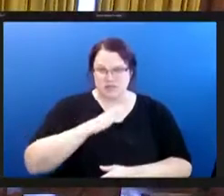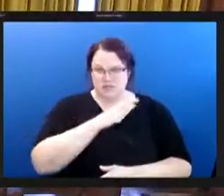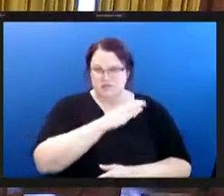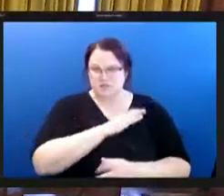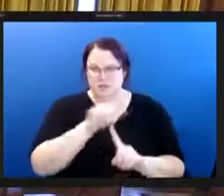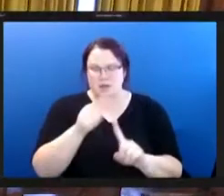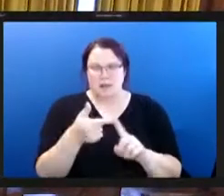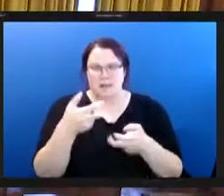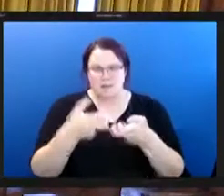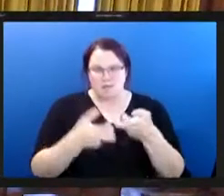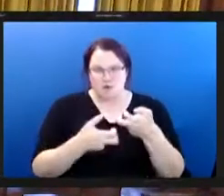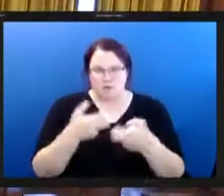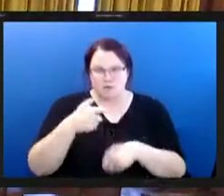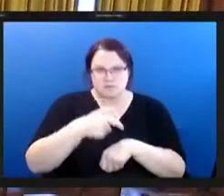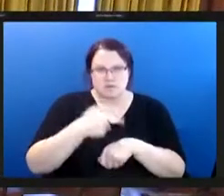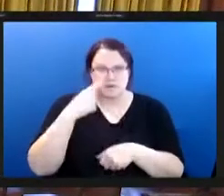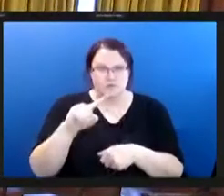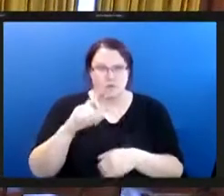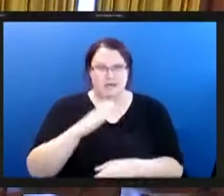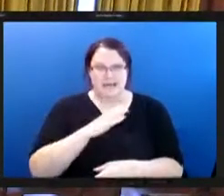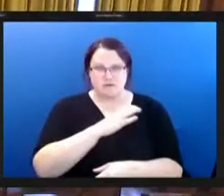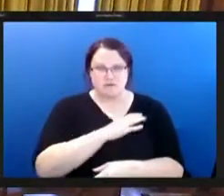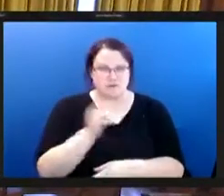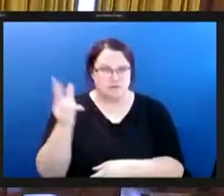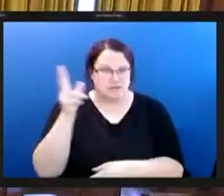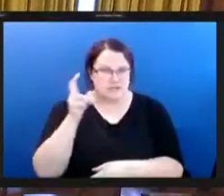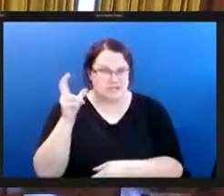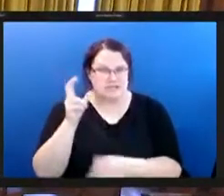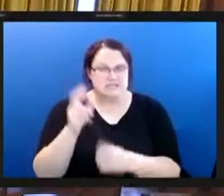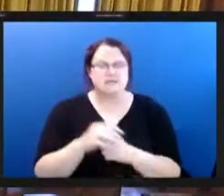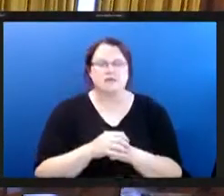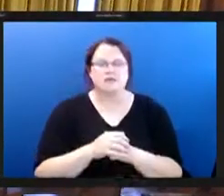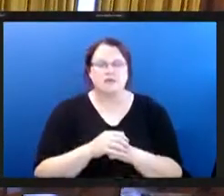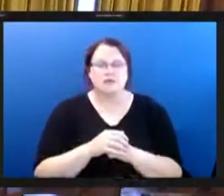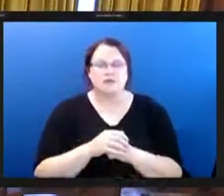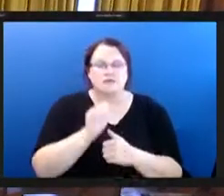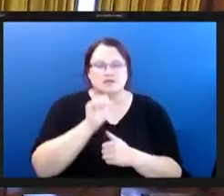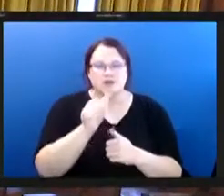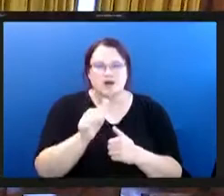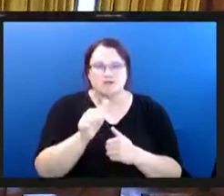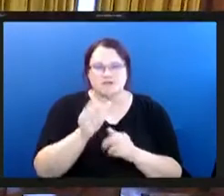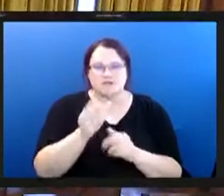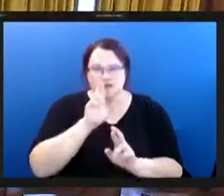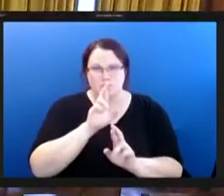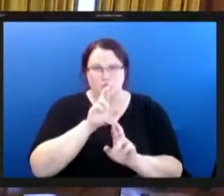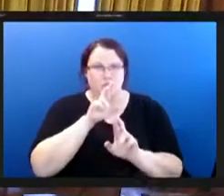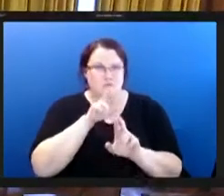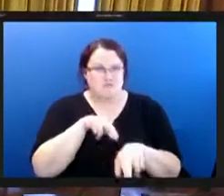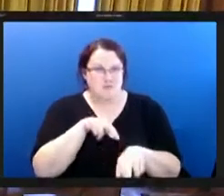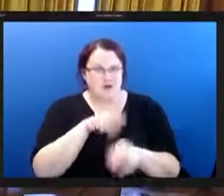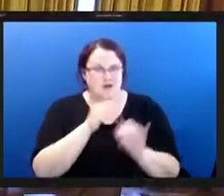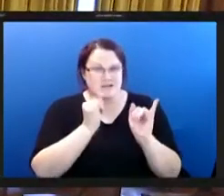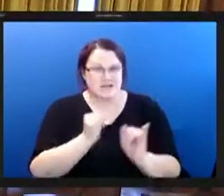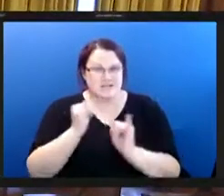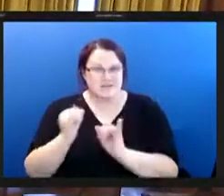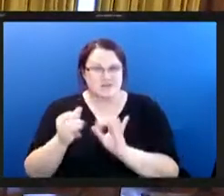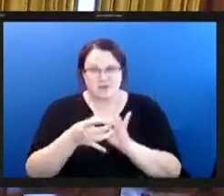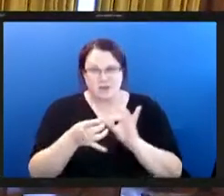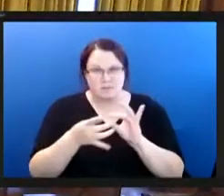and a time for council to listen therefore council does not respond to individual comments